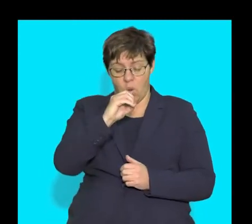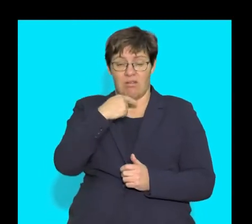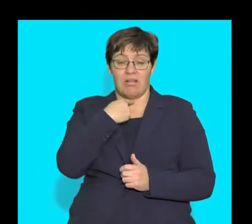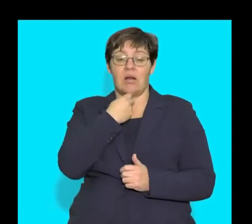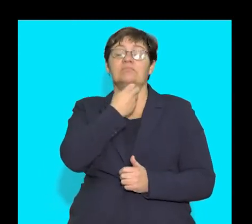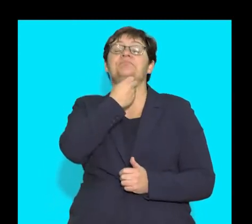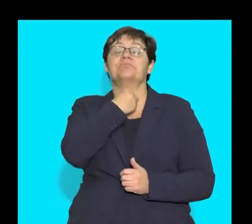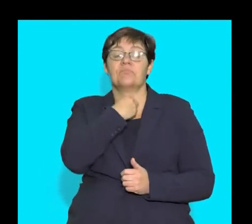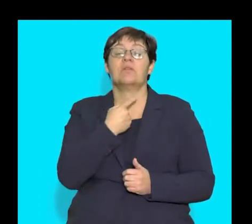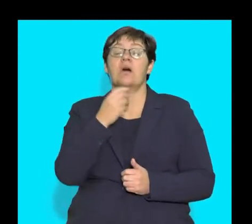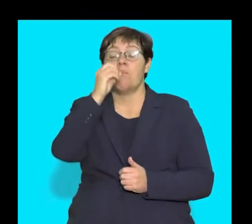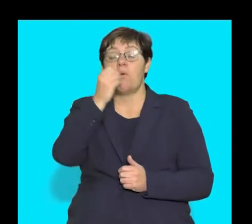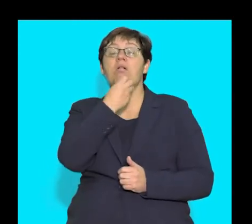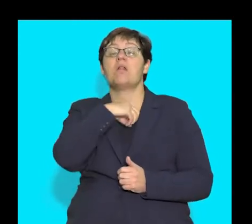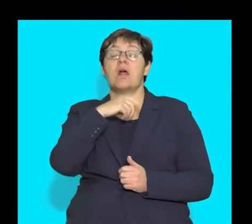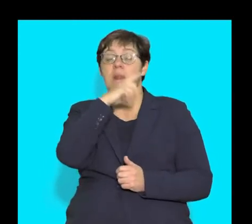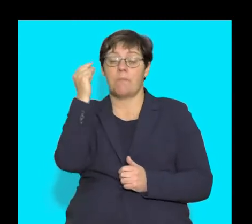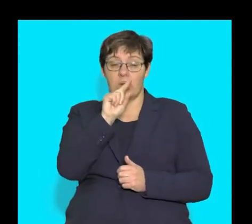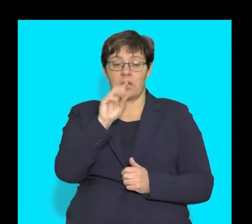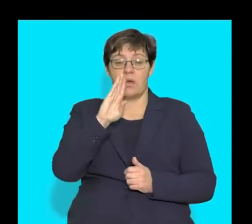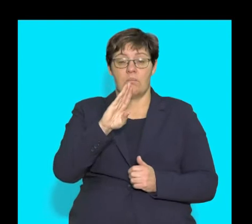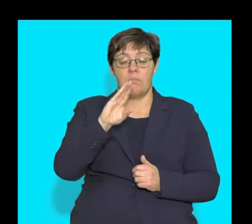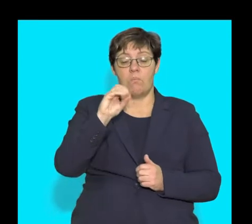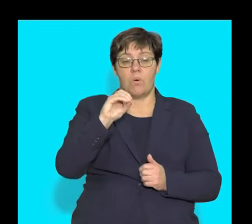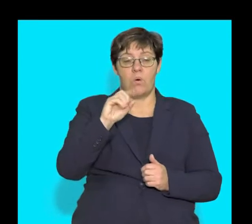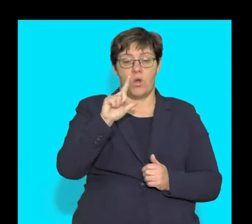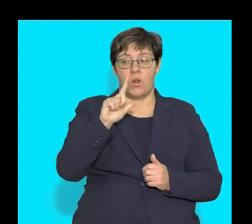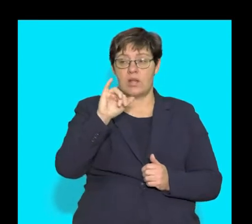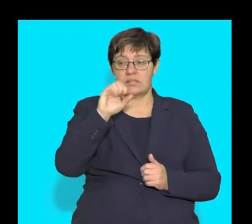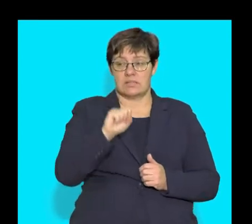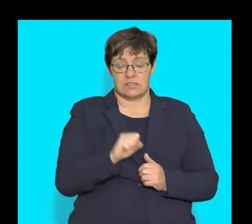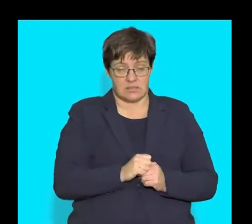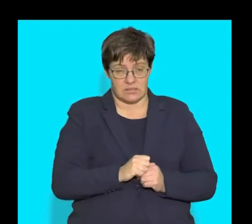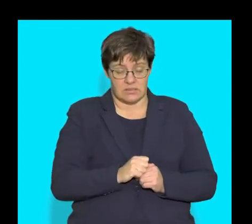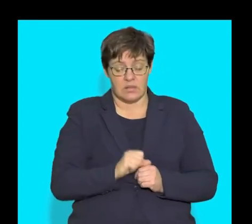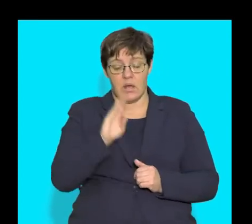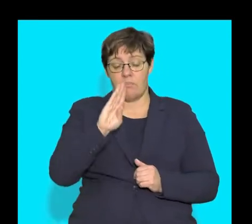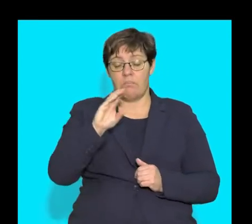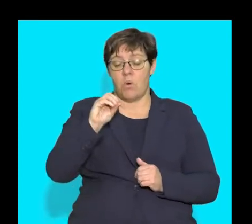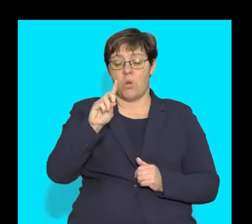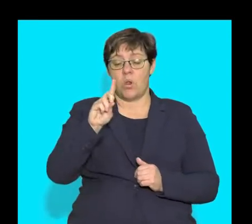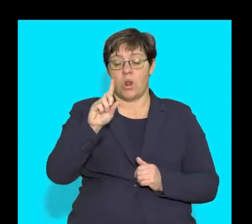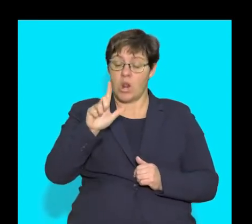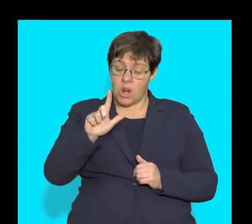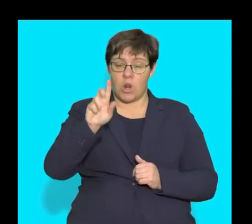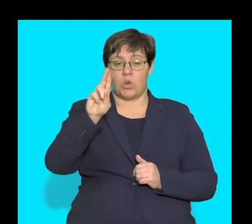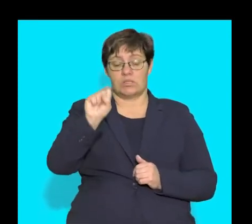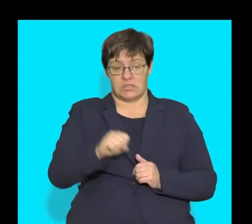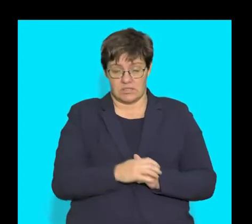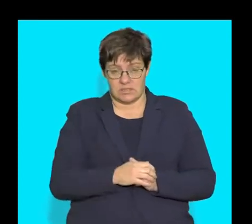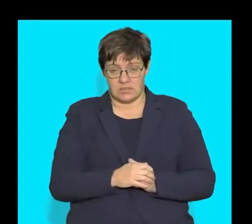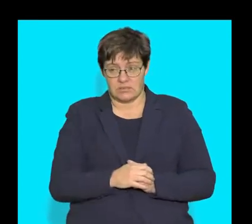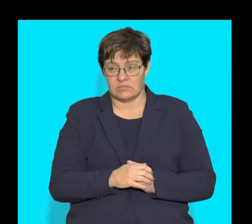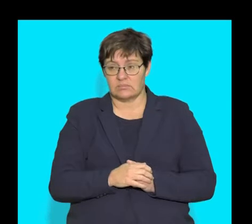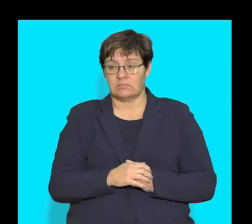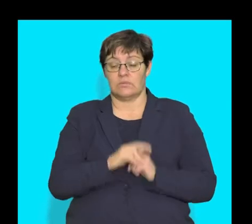and that ball of food is called the bolus. Okay, well done if you recollected